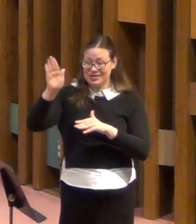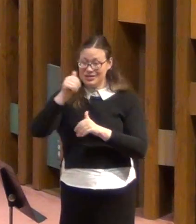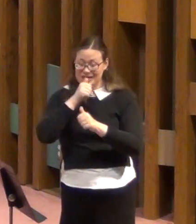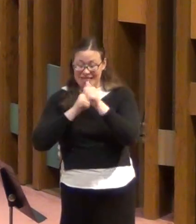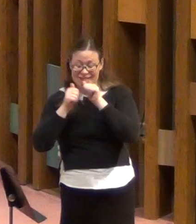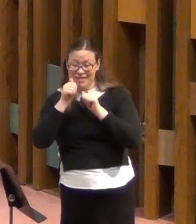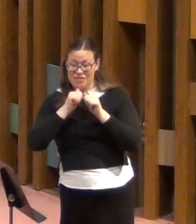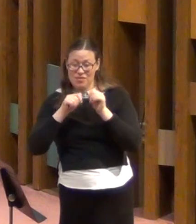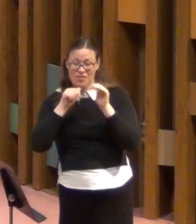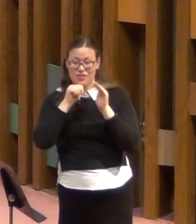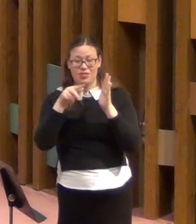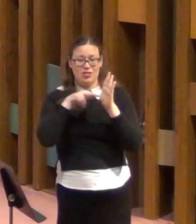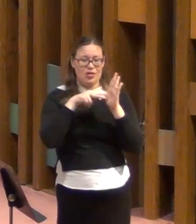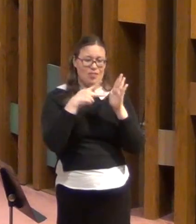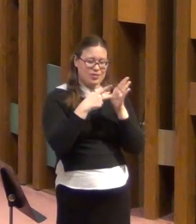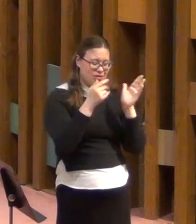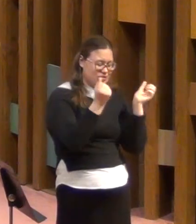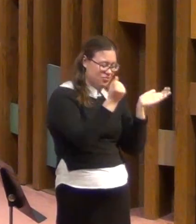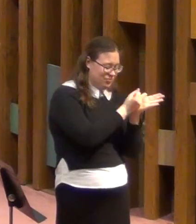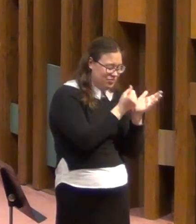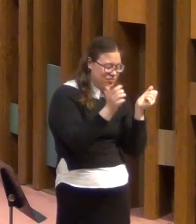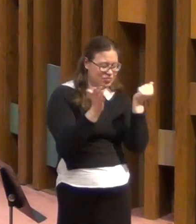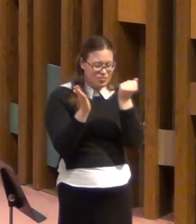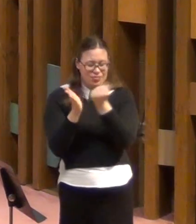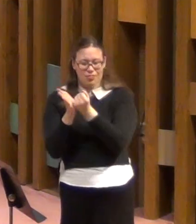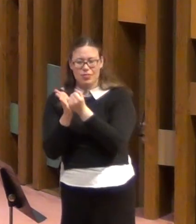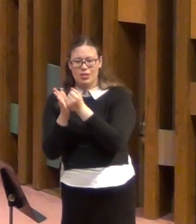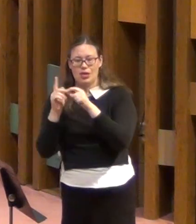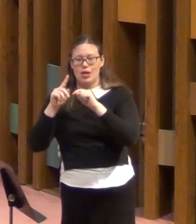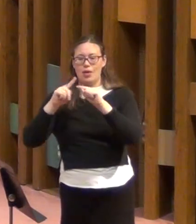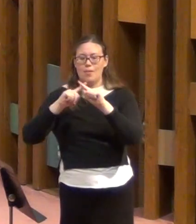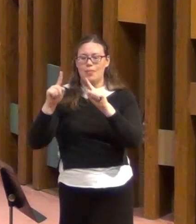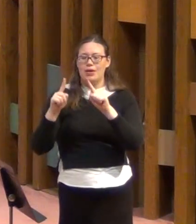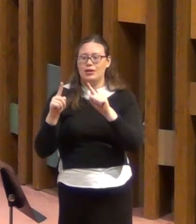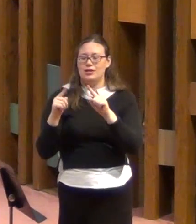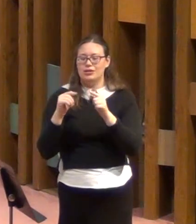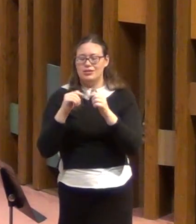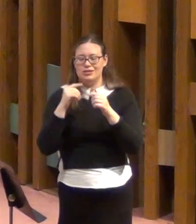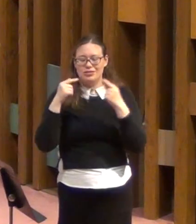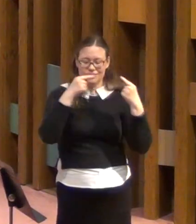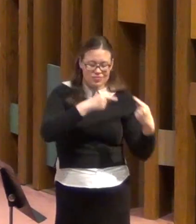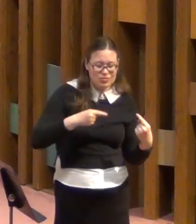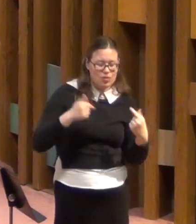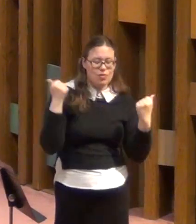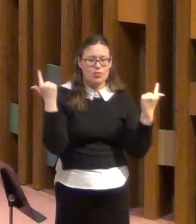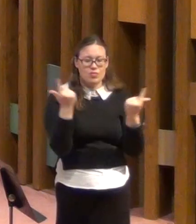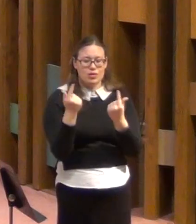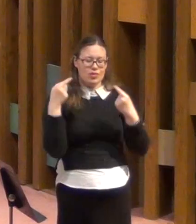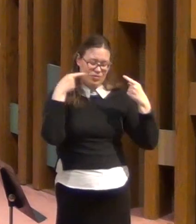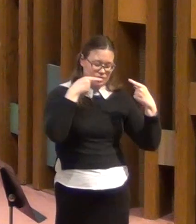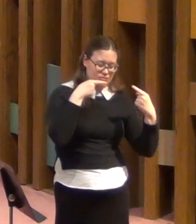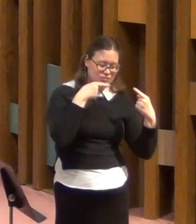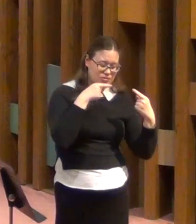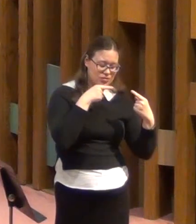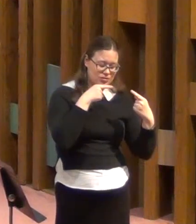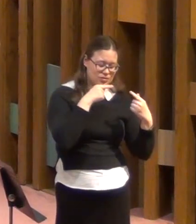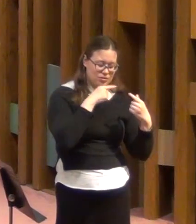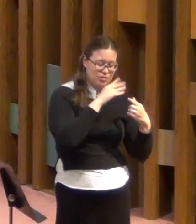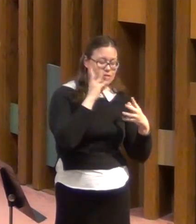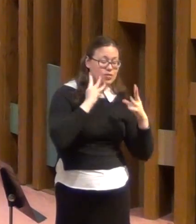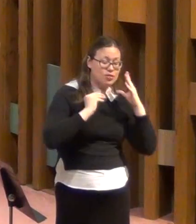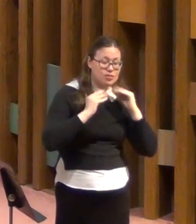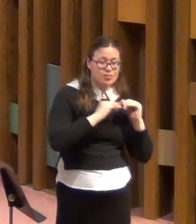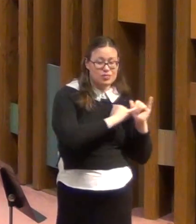that his followers suffer that are similar and with which we can identify with him.